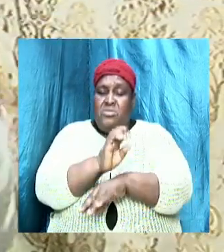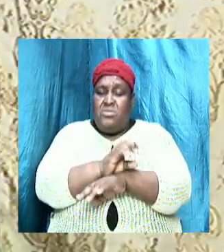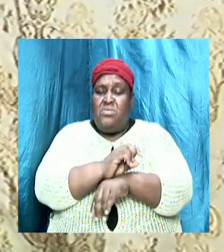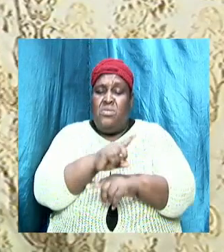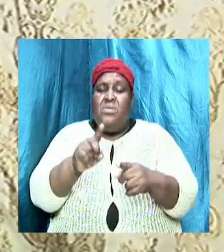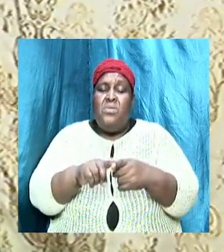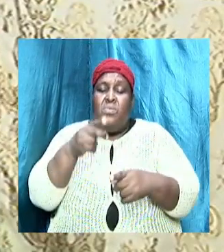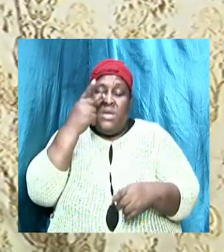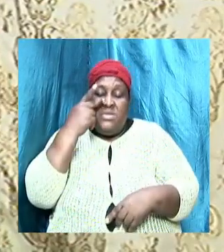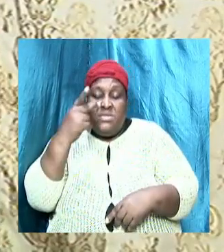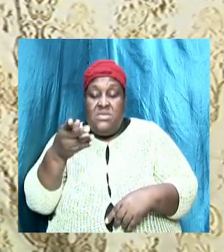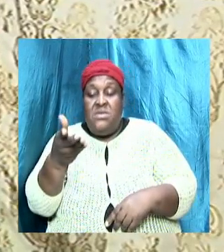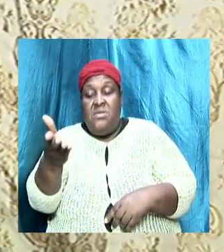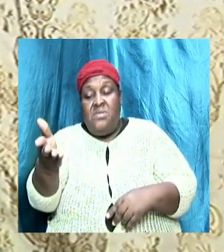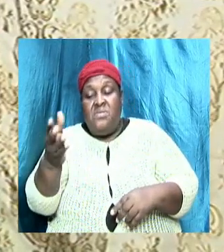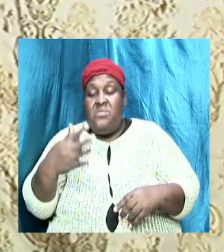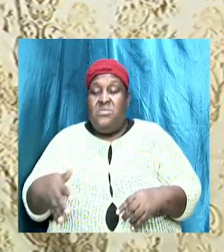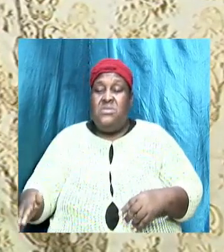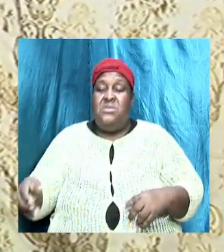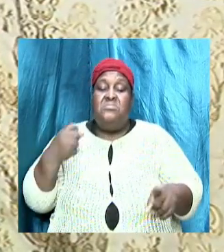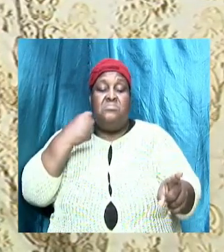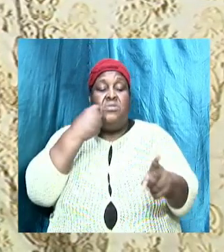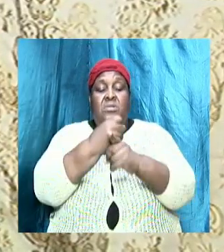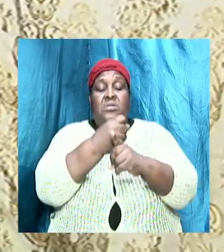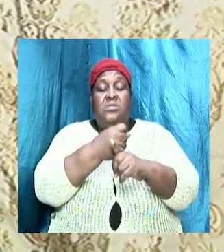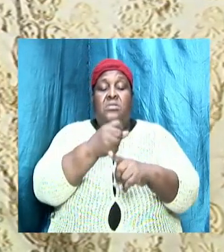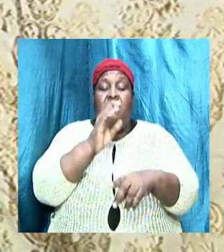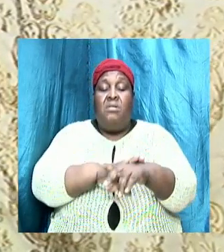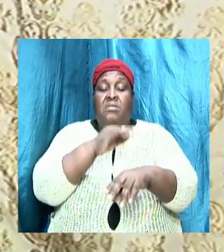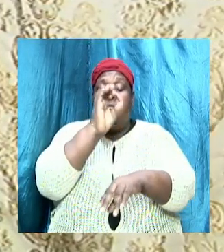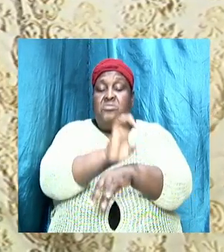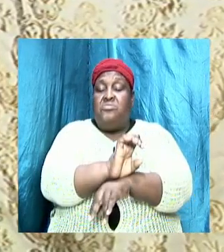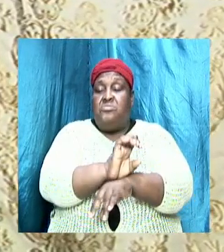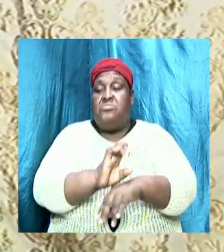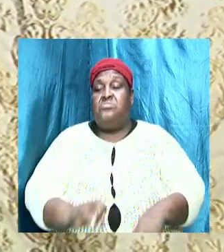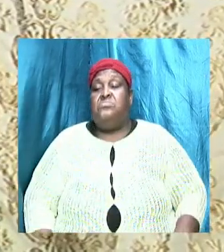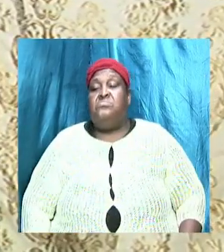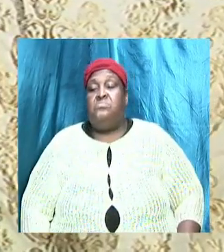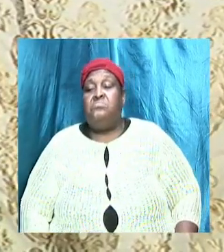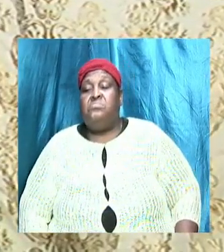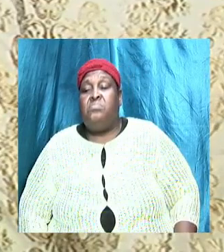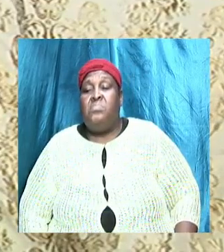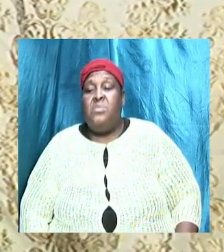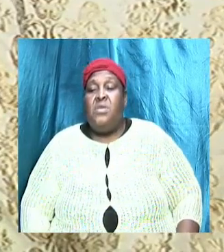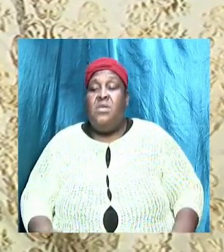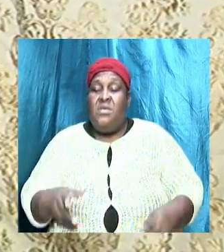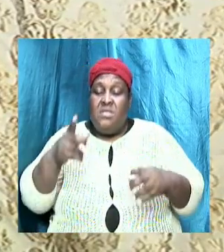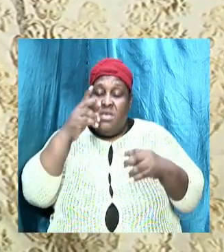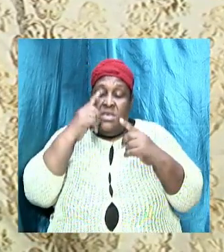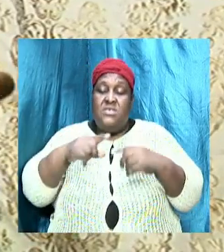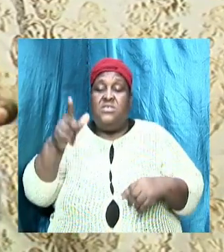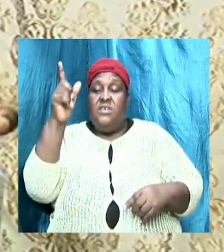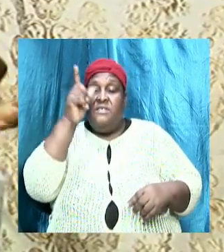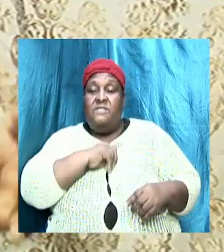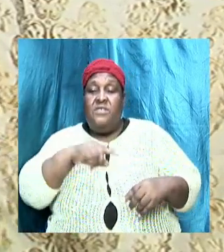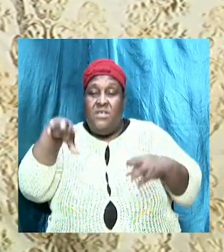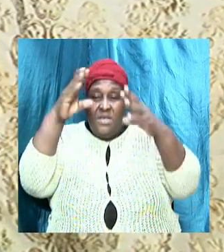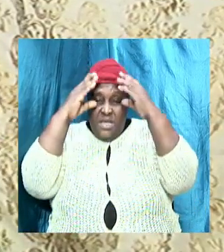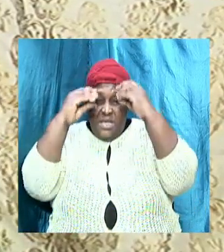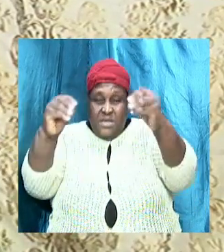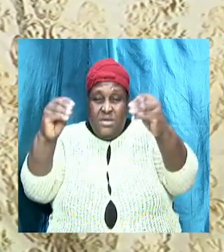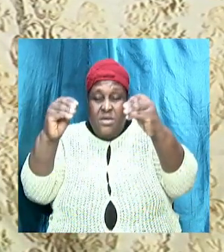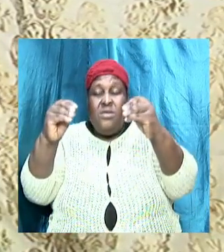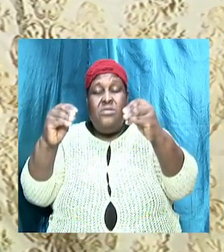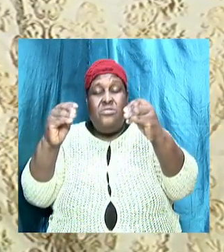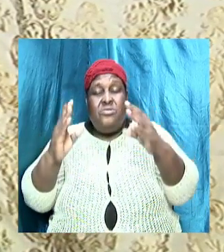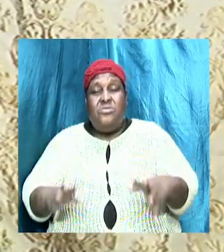those things it is an attack on the church these false teachers these false prophetess